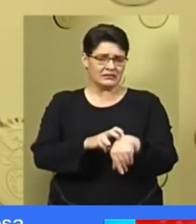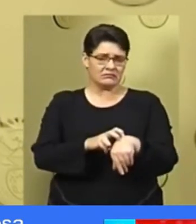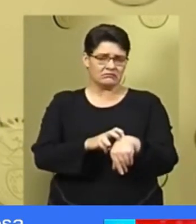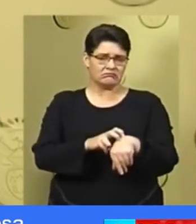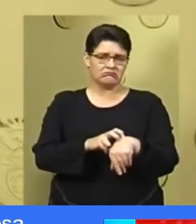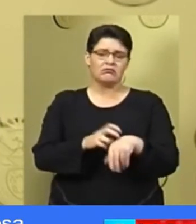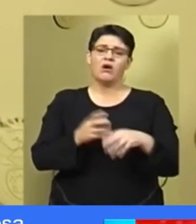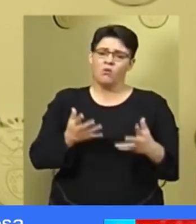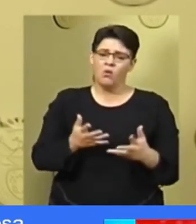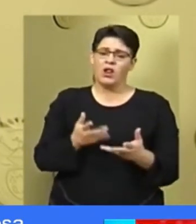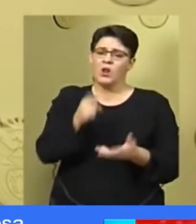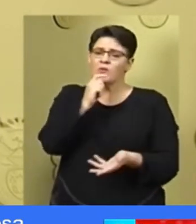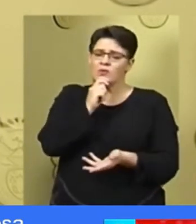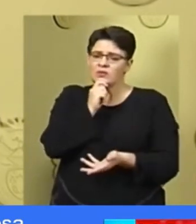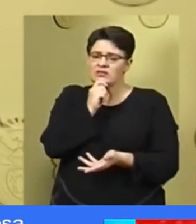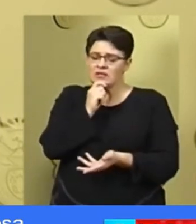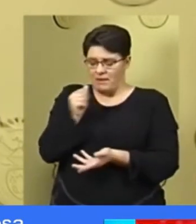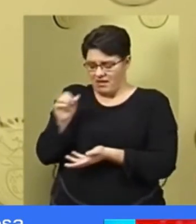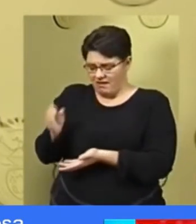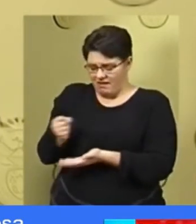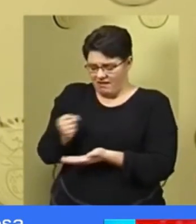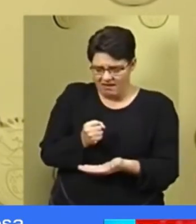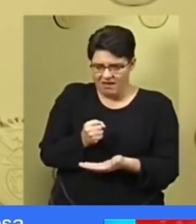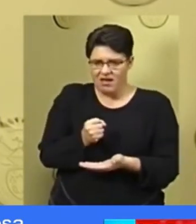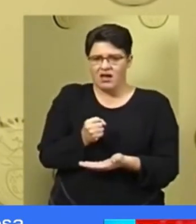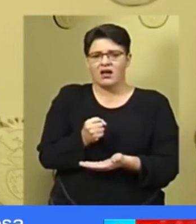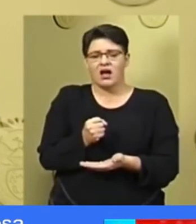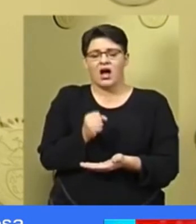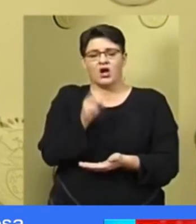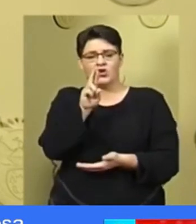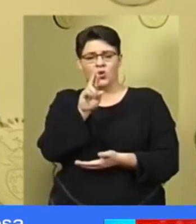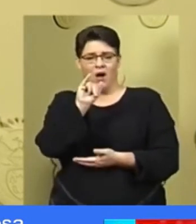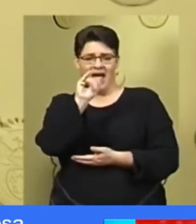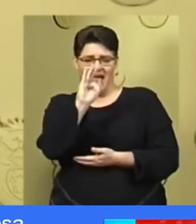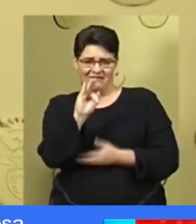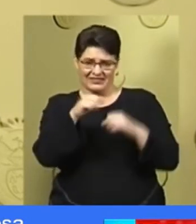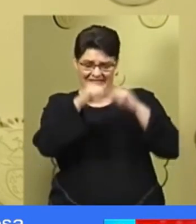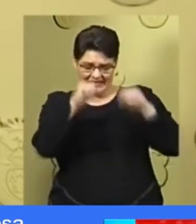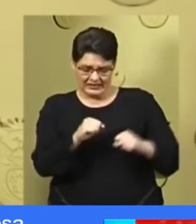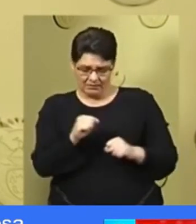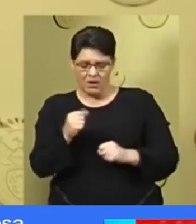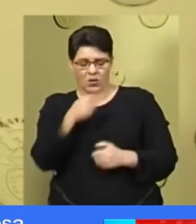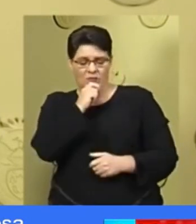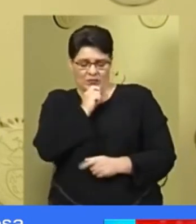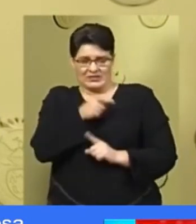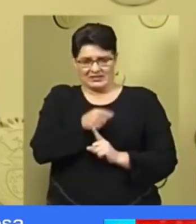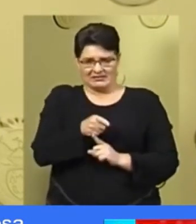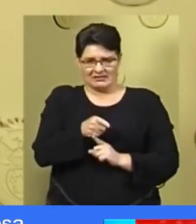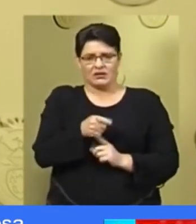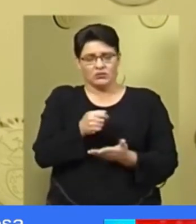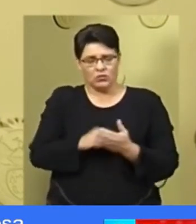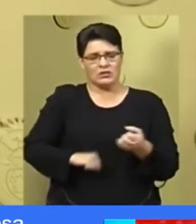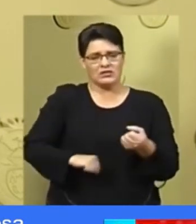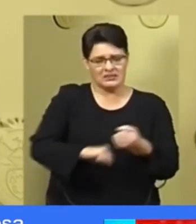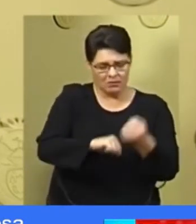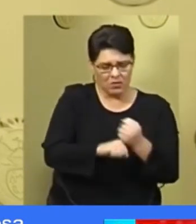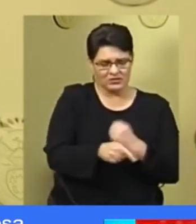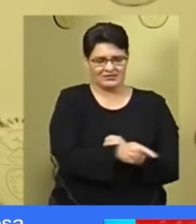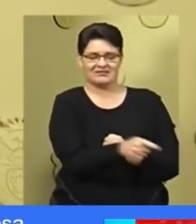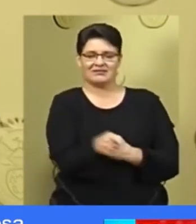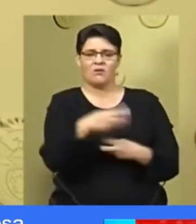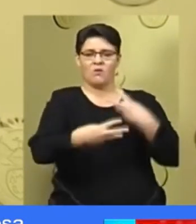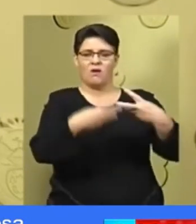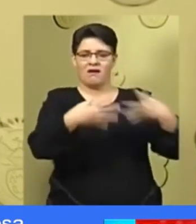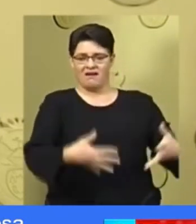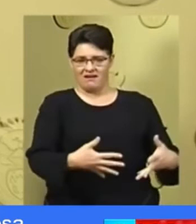utilize reserves within the unemployment insurance fund system to extend support to those